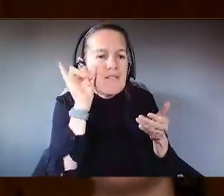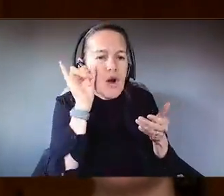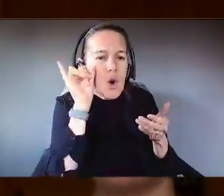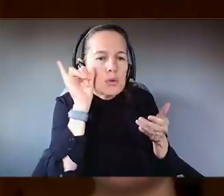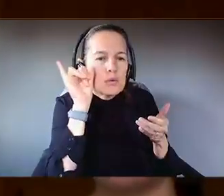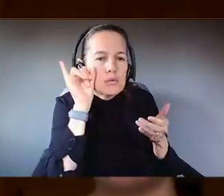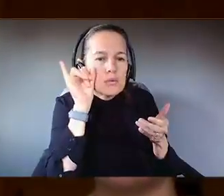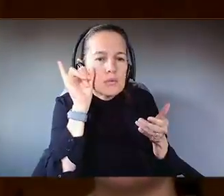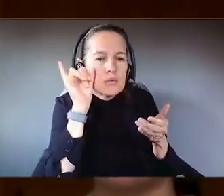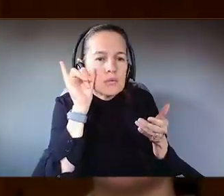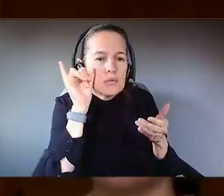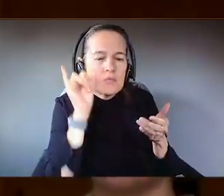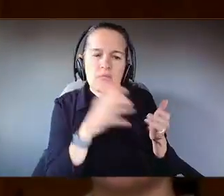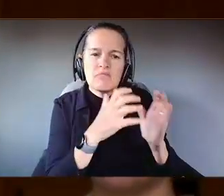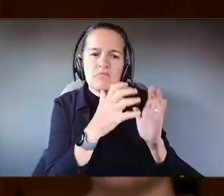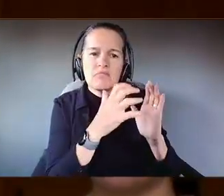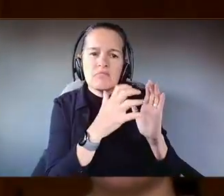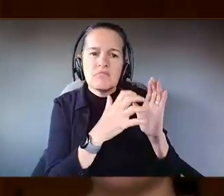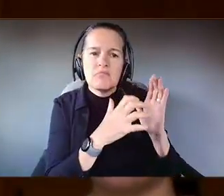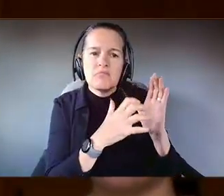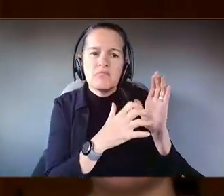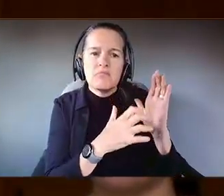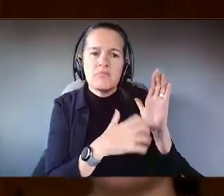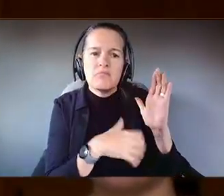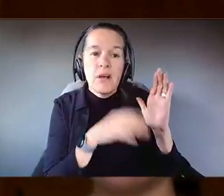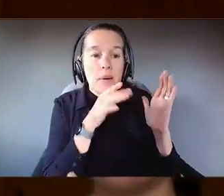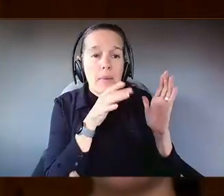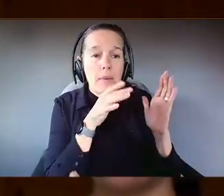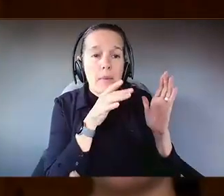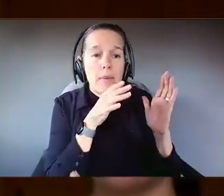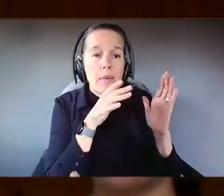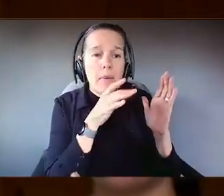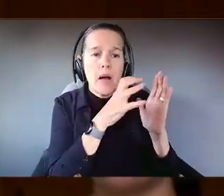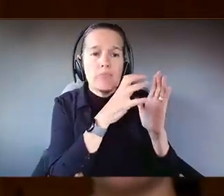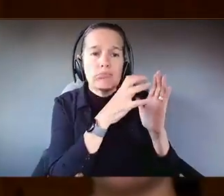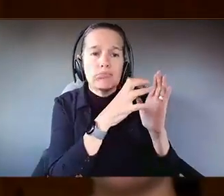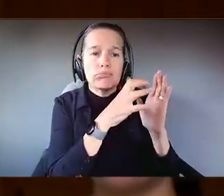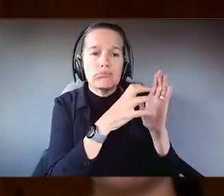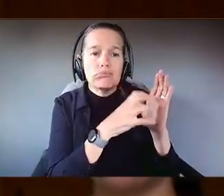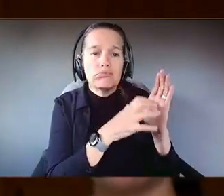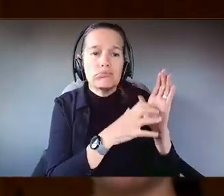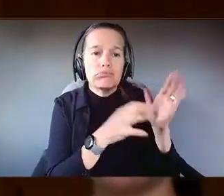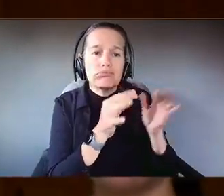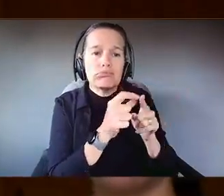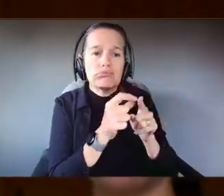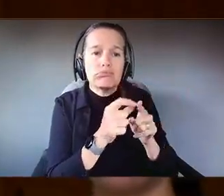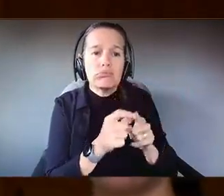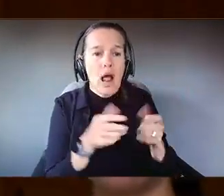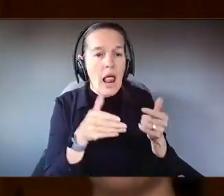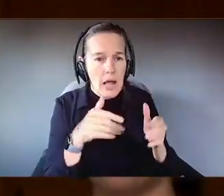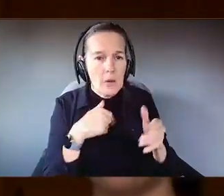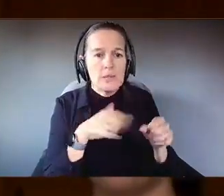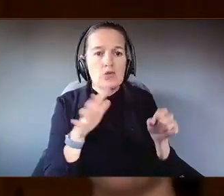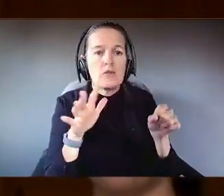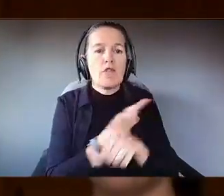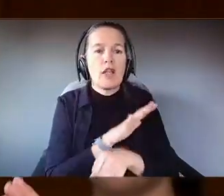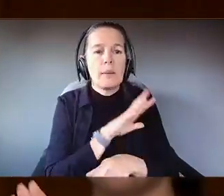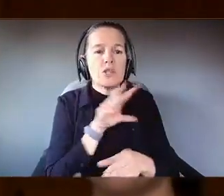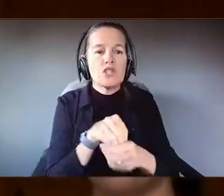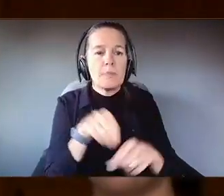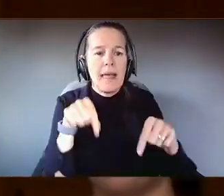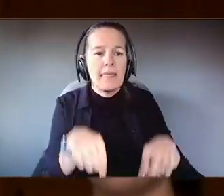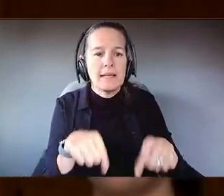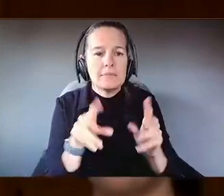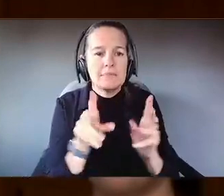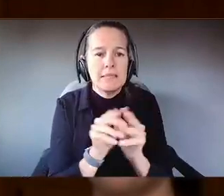service that allows me to fully participate in this meeting and